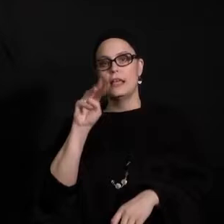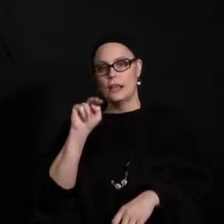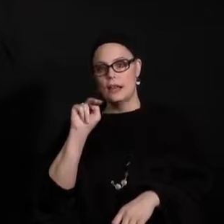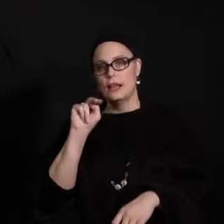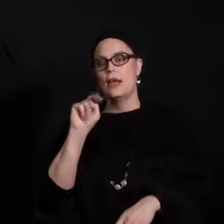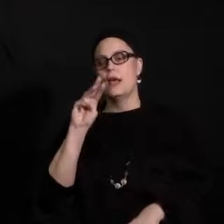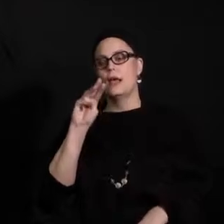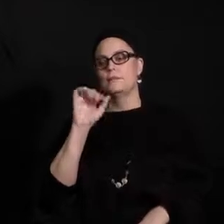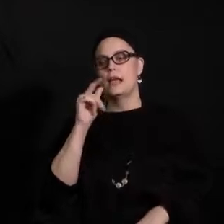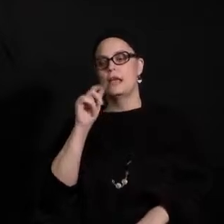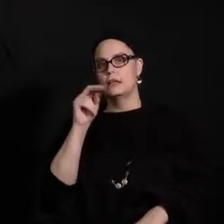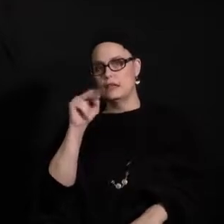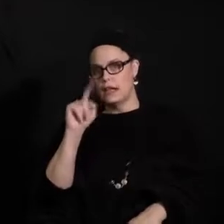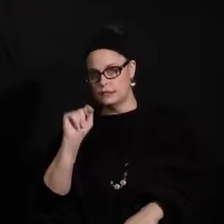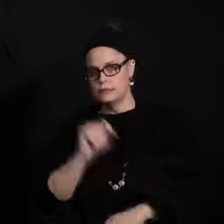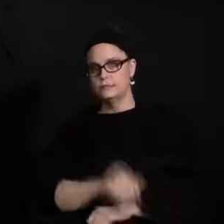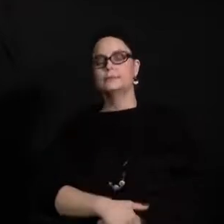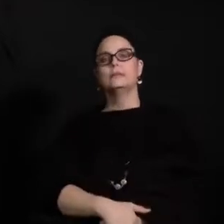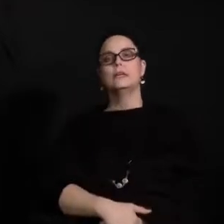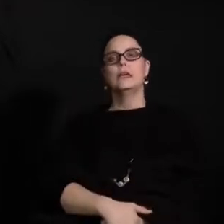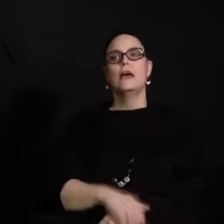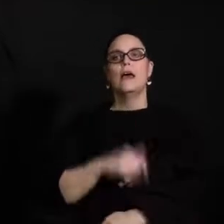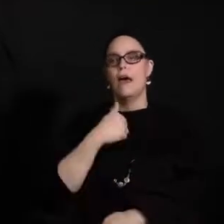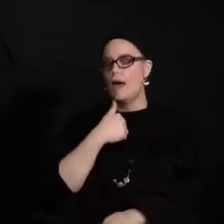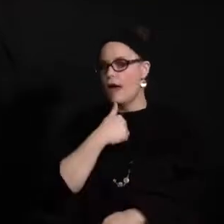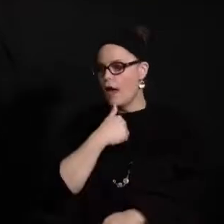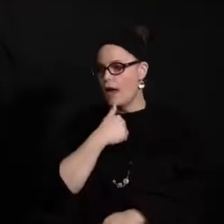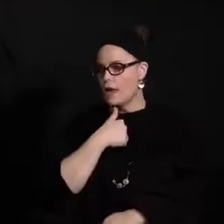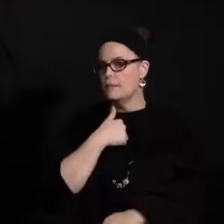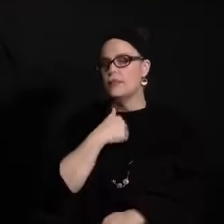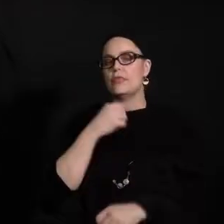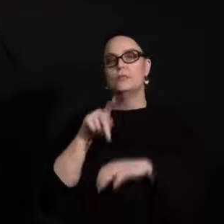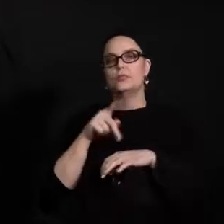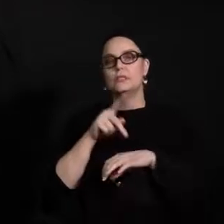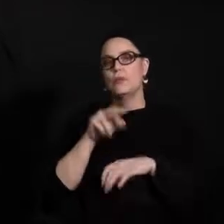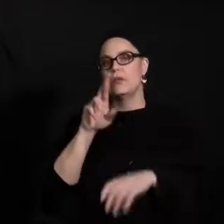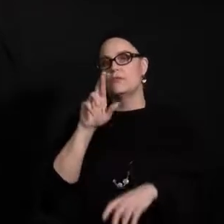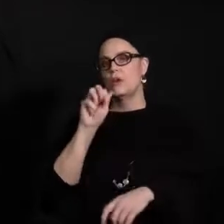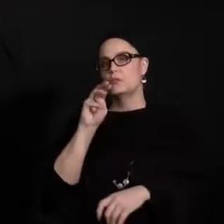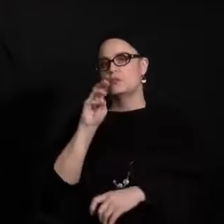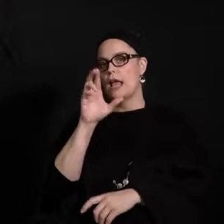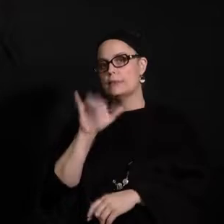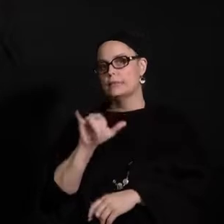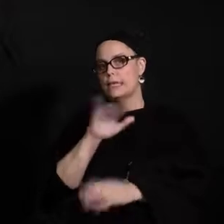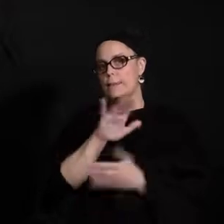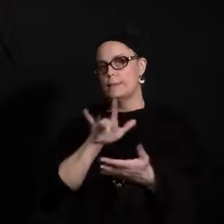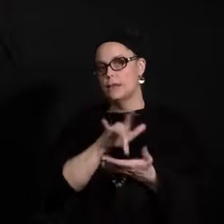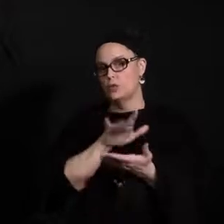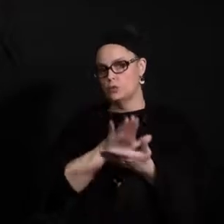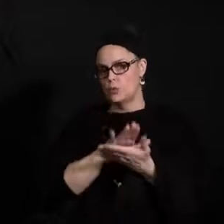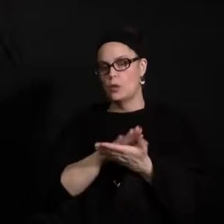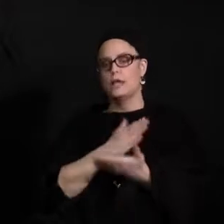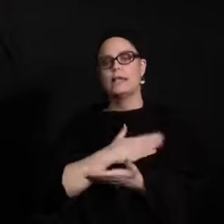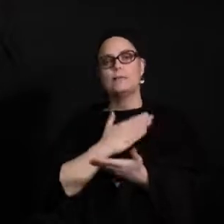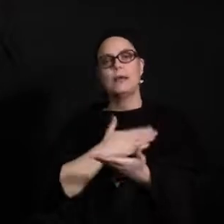And good evening. I'm Teresa Vibar, Principal at Ramsey Middle School. Happy to be part of this discussion.